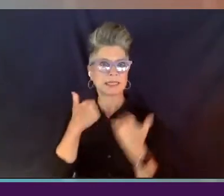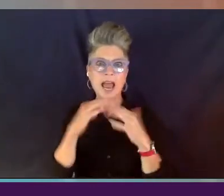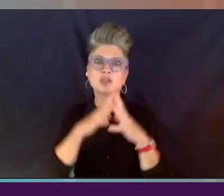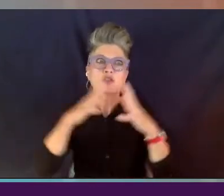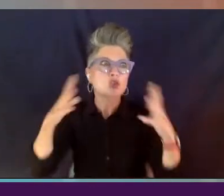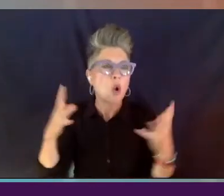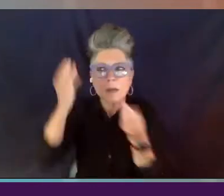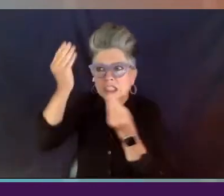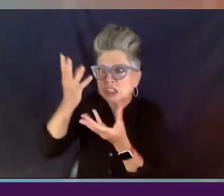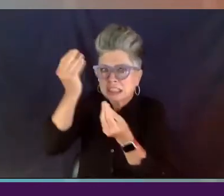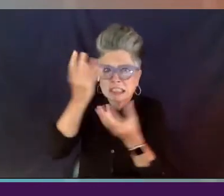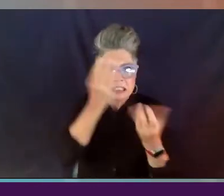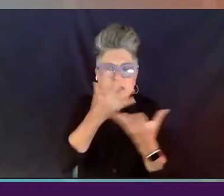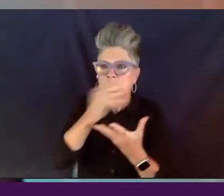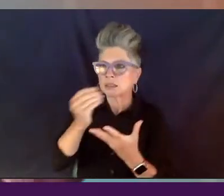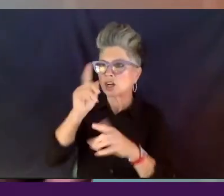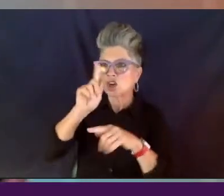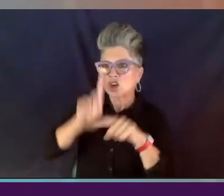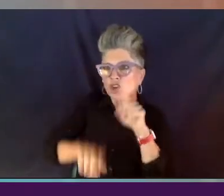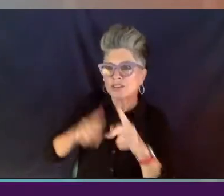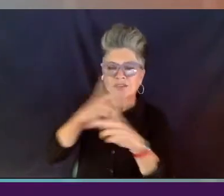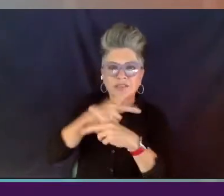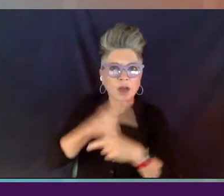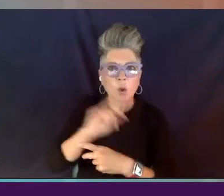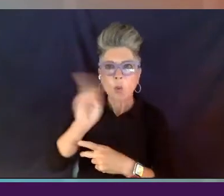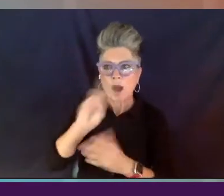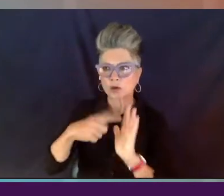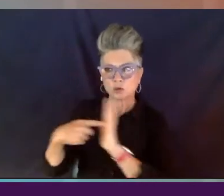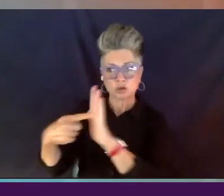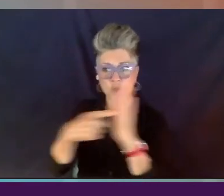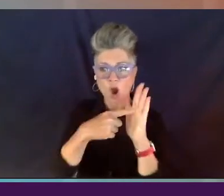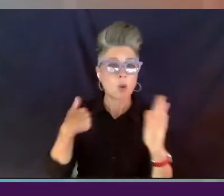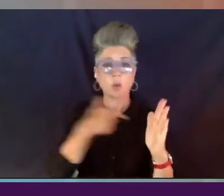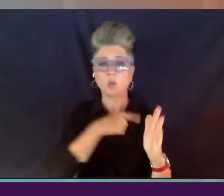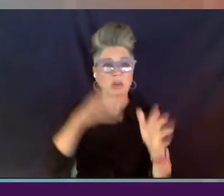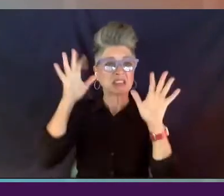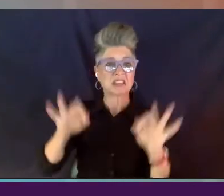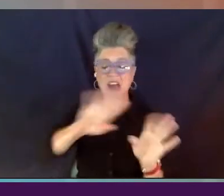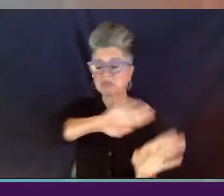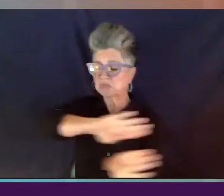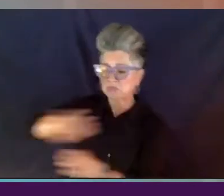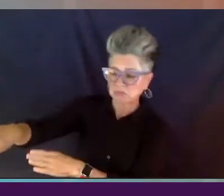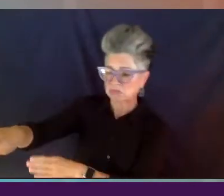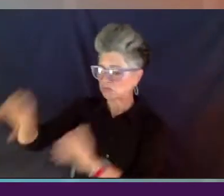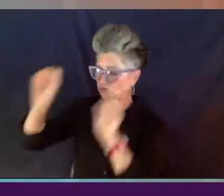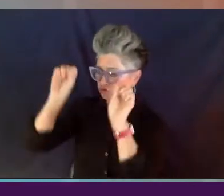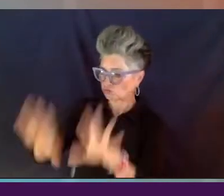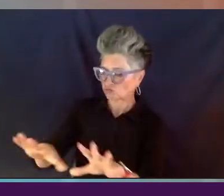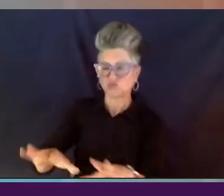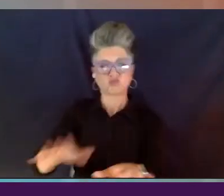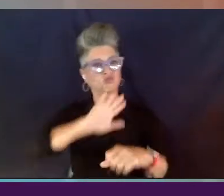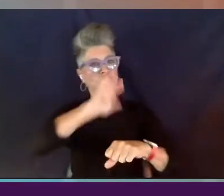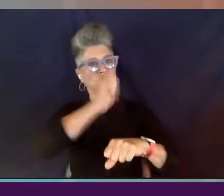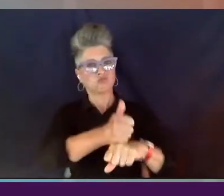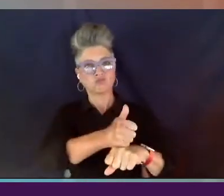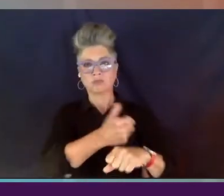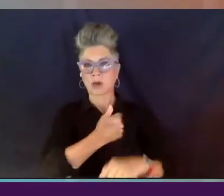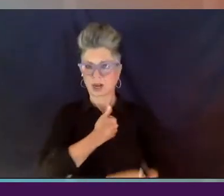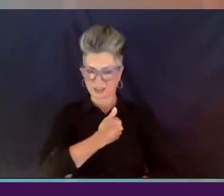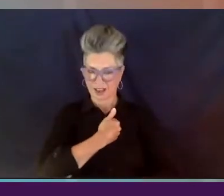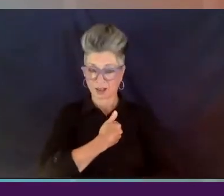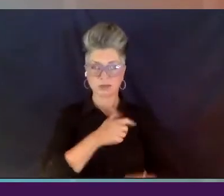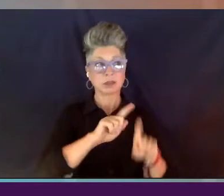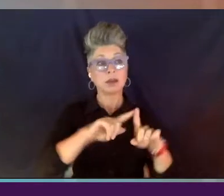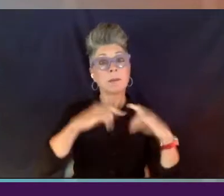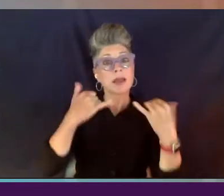find a home for it on any of the strands, so we decided to start our own. But right now, we're beginning to see a sea change